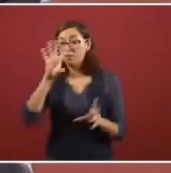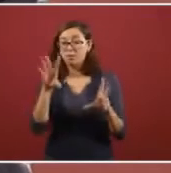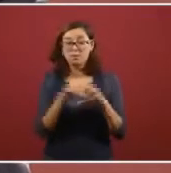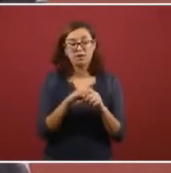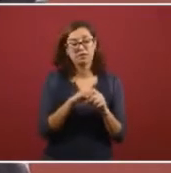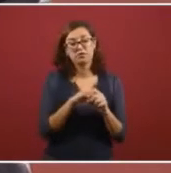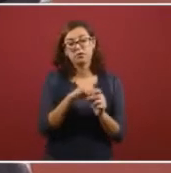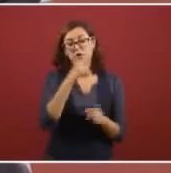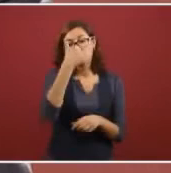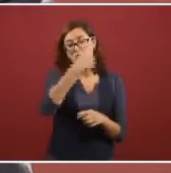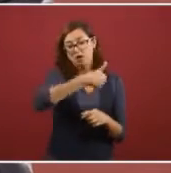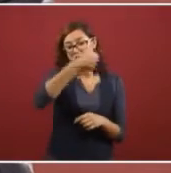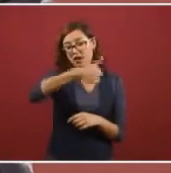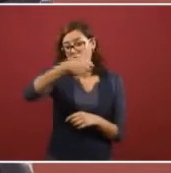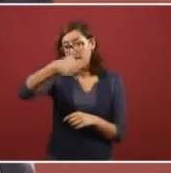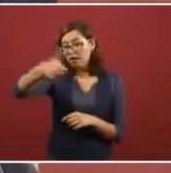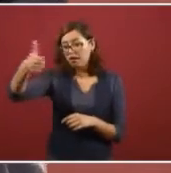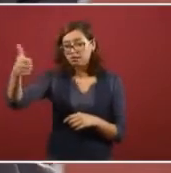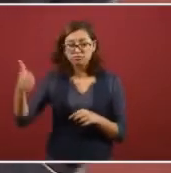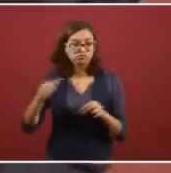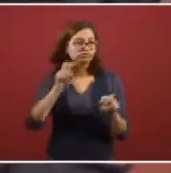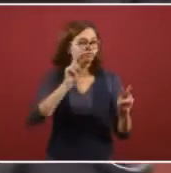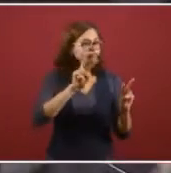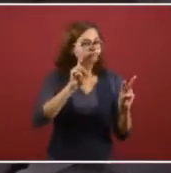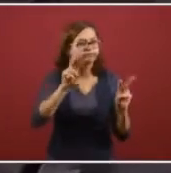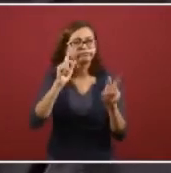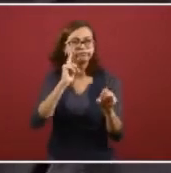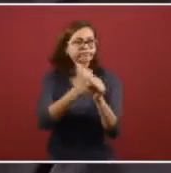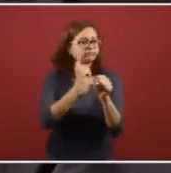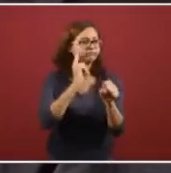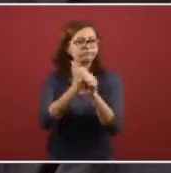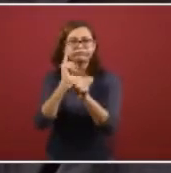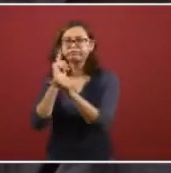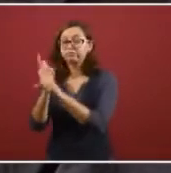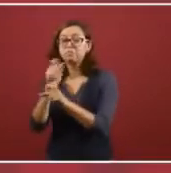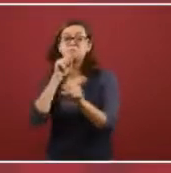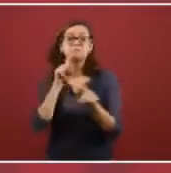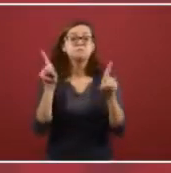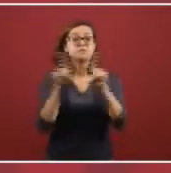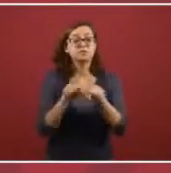looking at the functioning of the, uh,